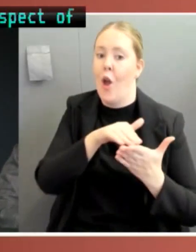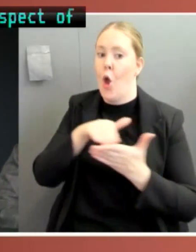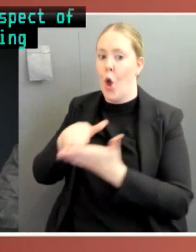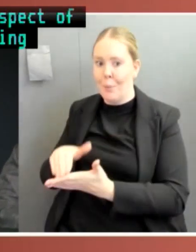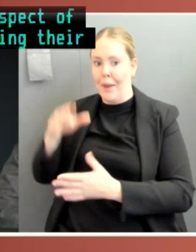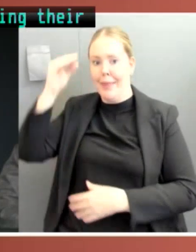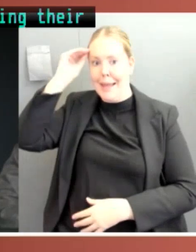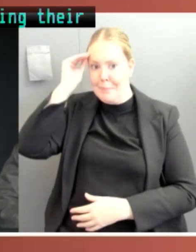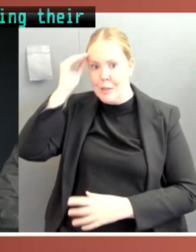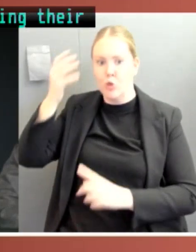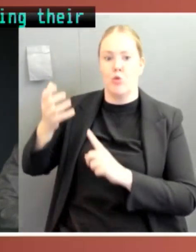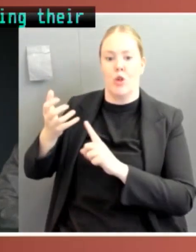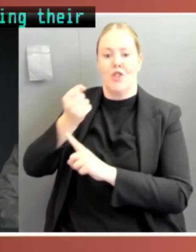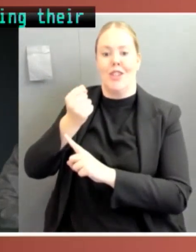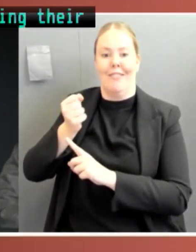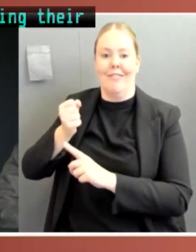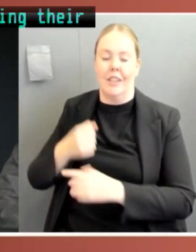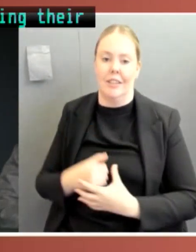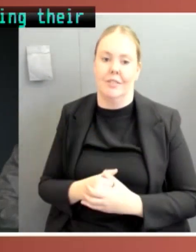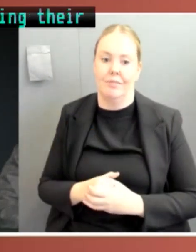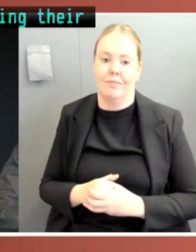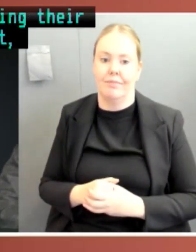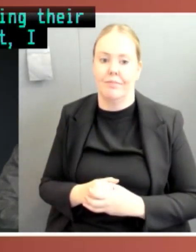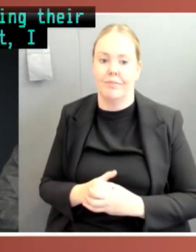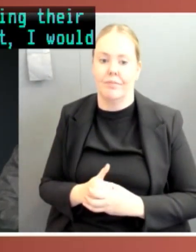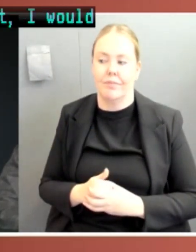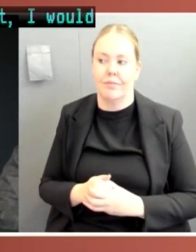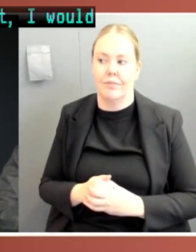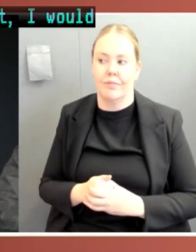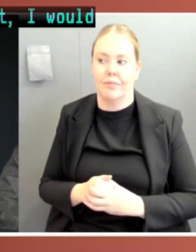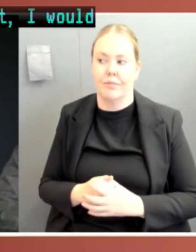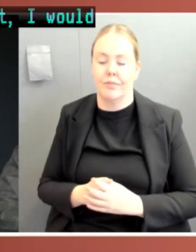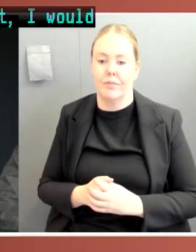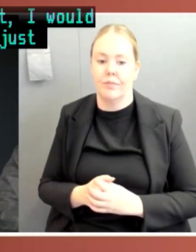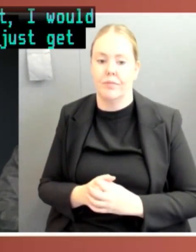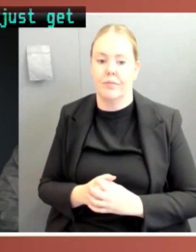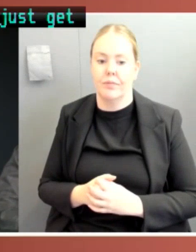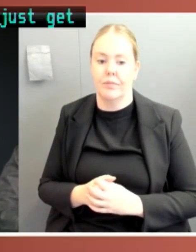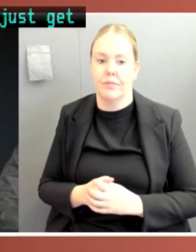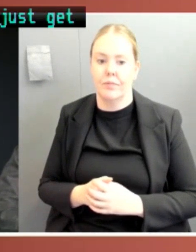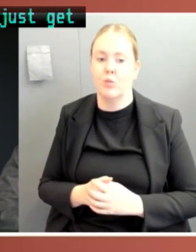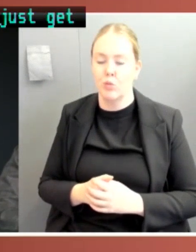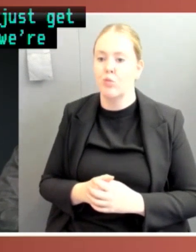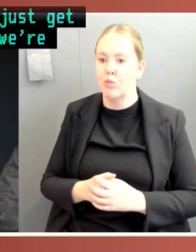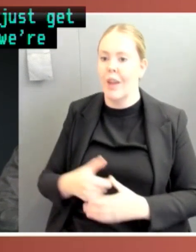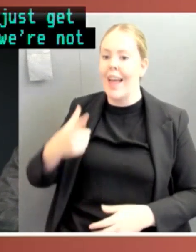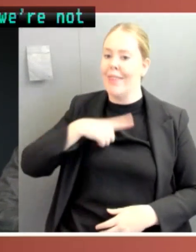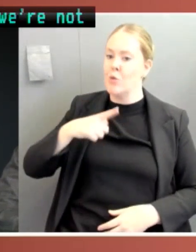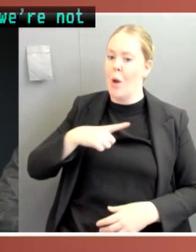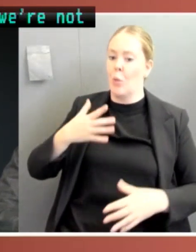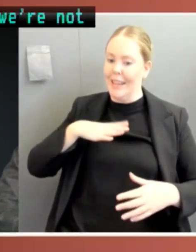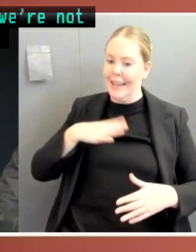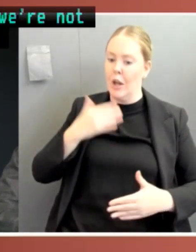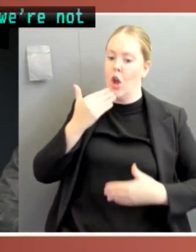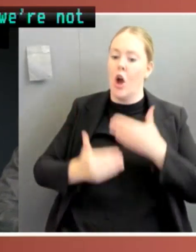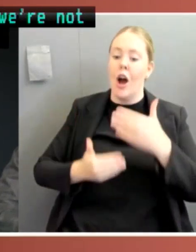I would say if we're not going to just get that in Parliament which we're not likely to that's where we need the ex post facto process as well to go through the committee work to